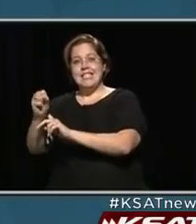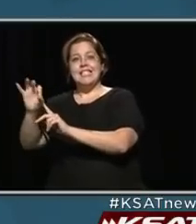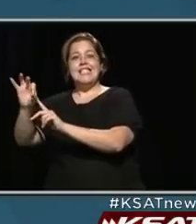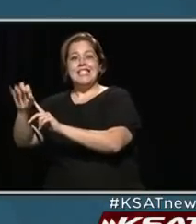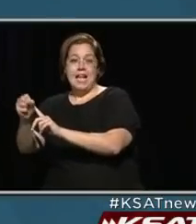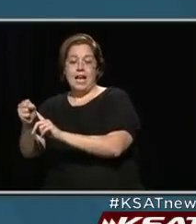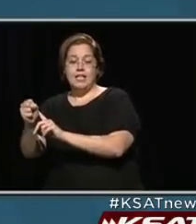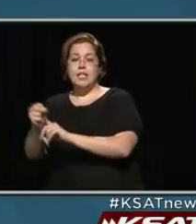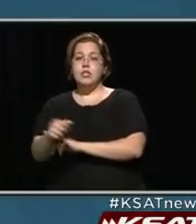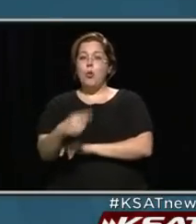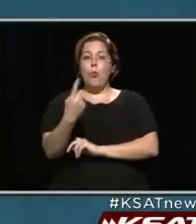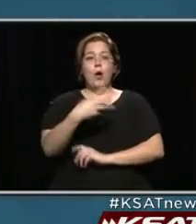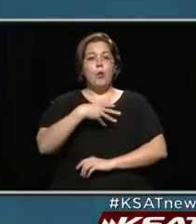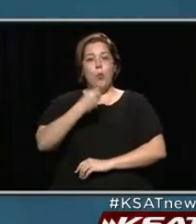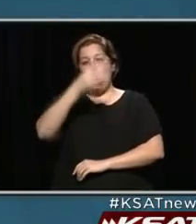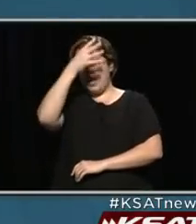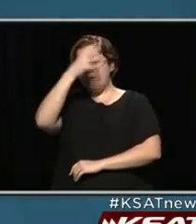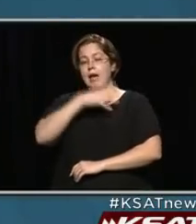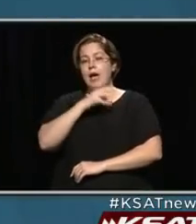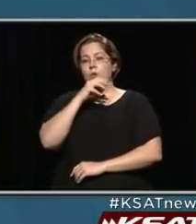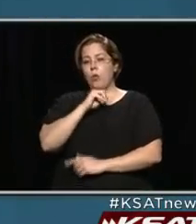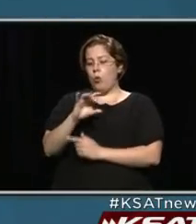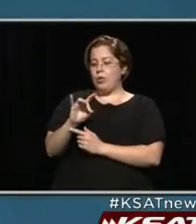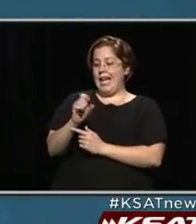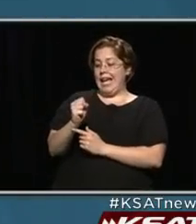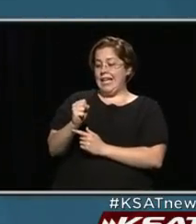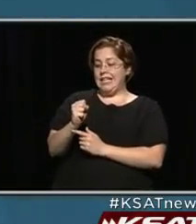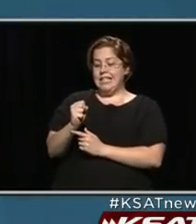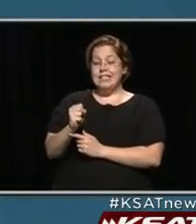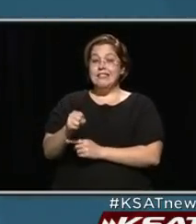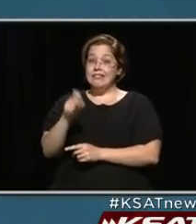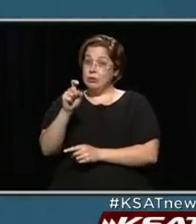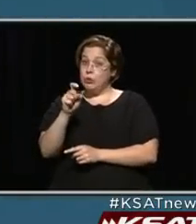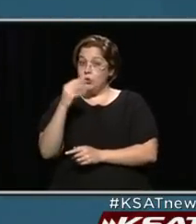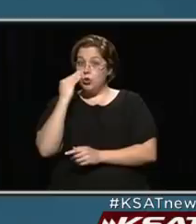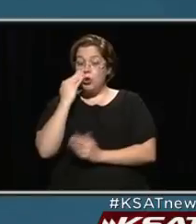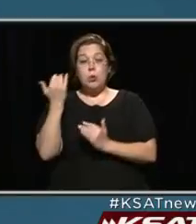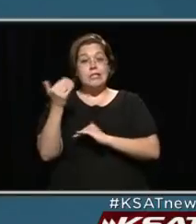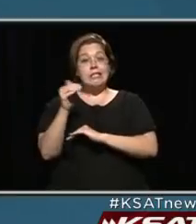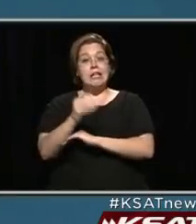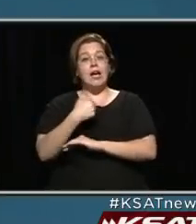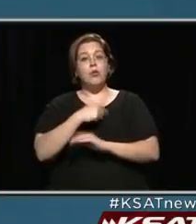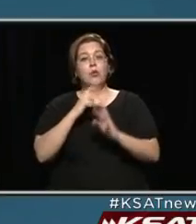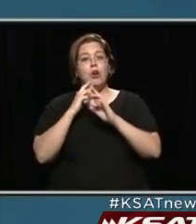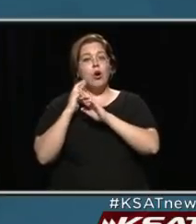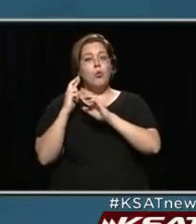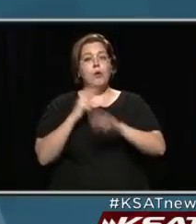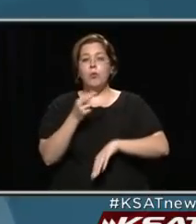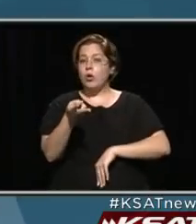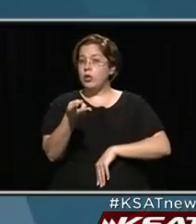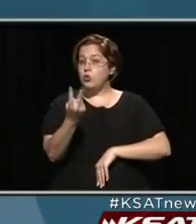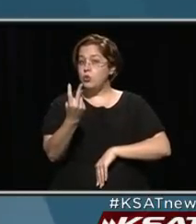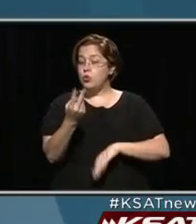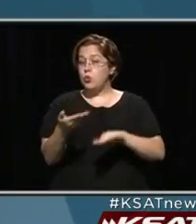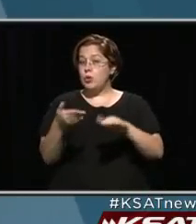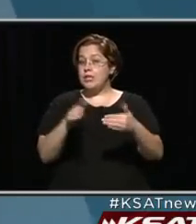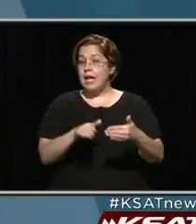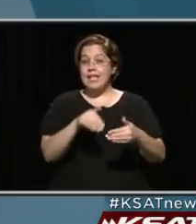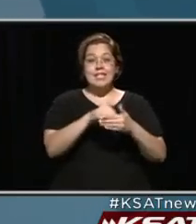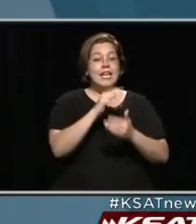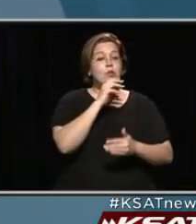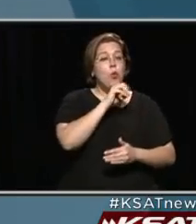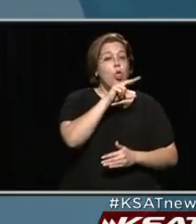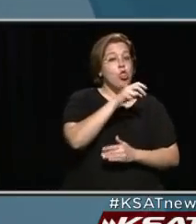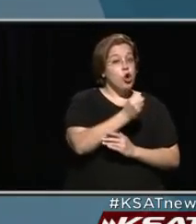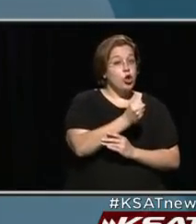90s, and one white male in his 80s. It should be noted that tonight, we are reporting two deaths in their 30s